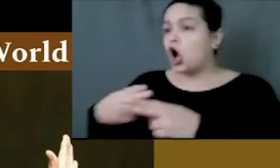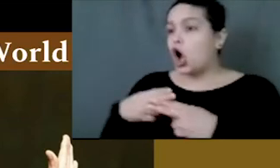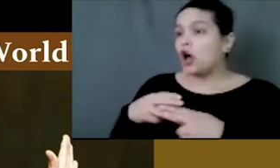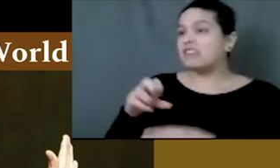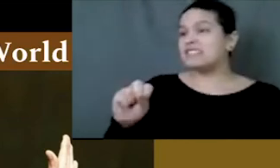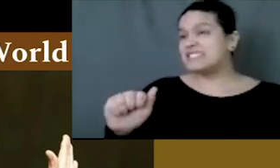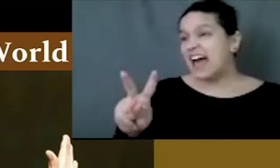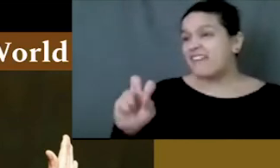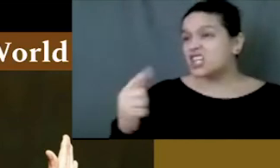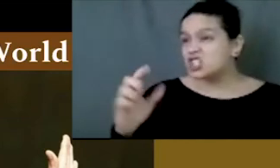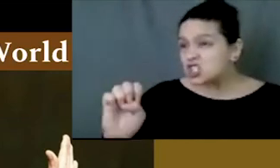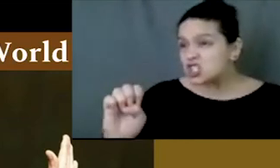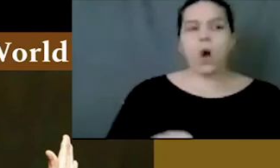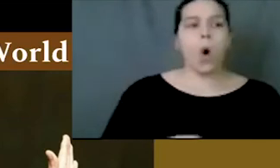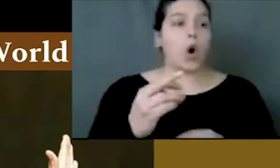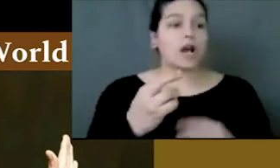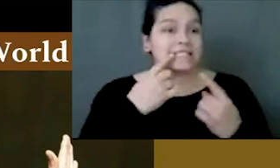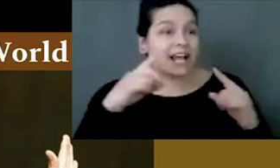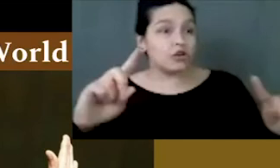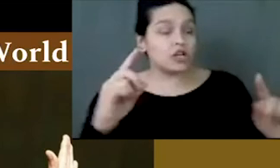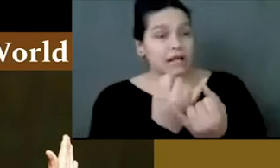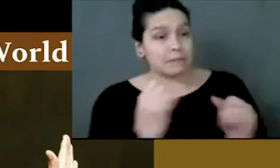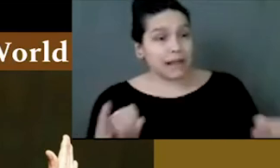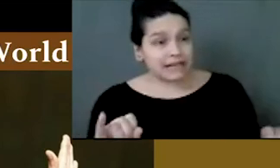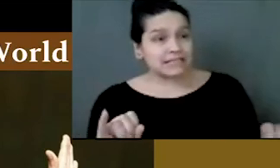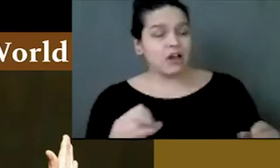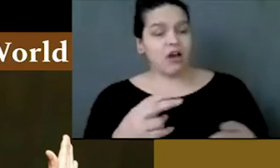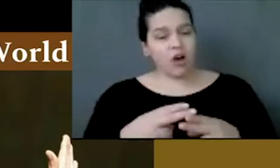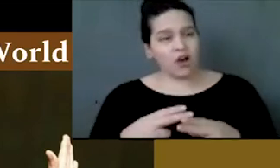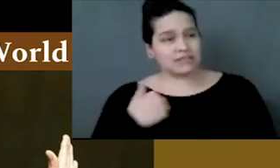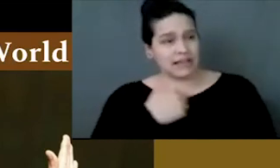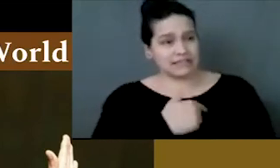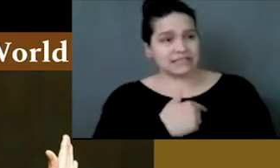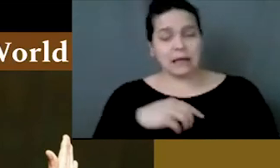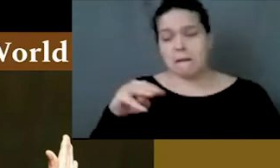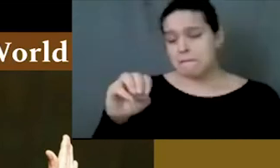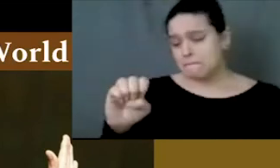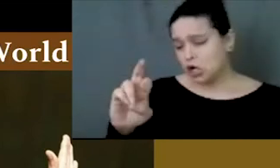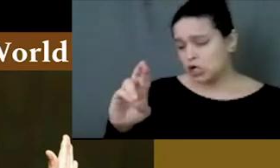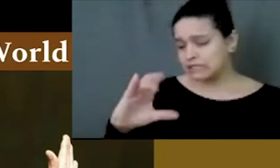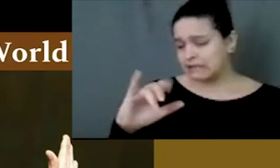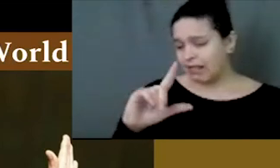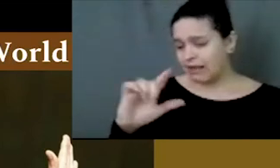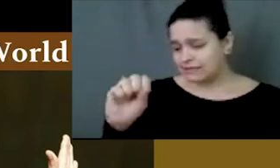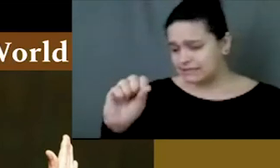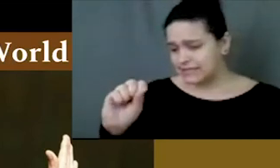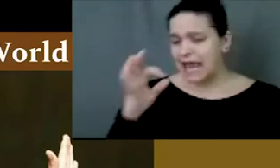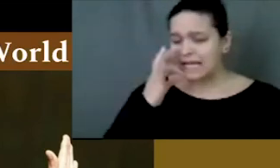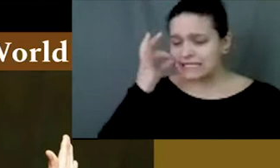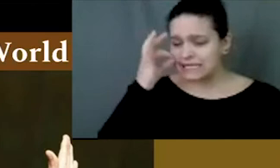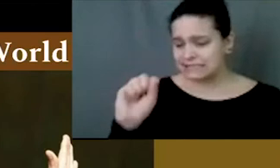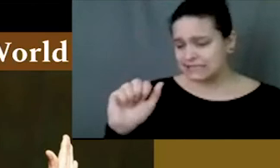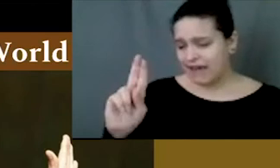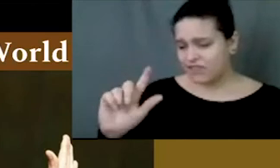the man, or you're called savages, or, for example, the Declaration of Independence calls us